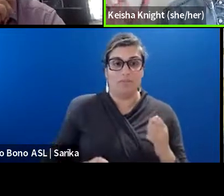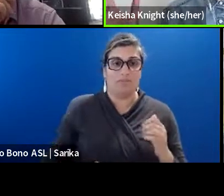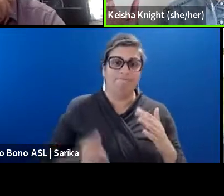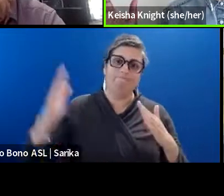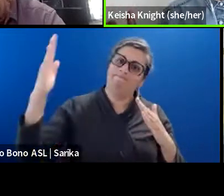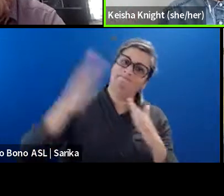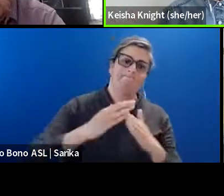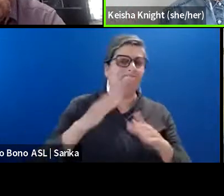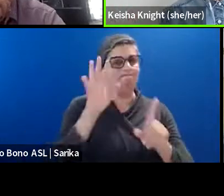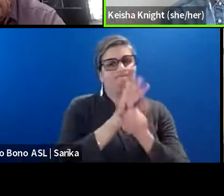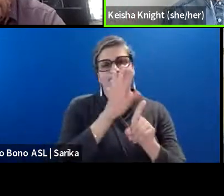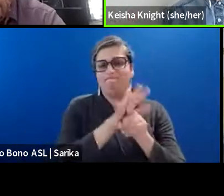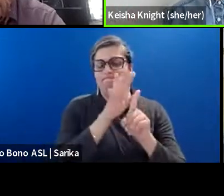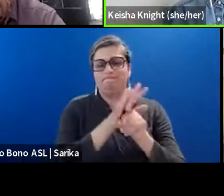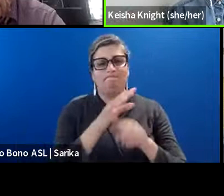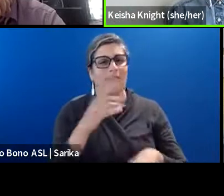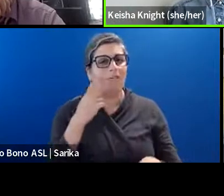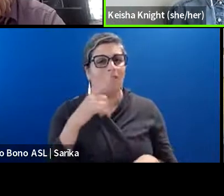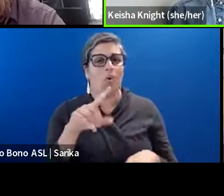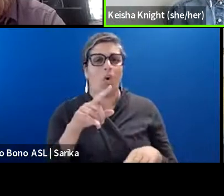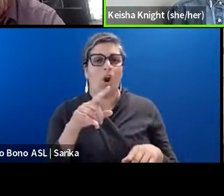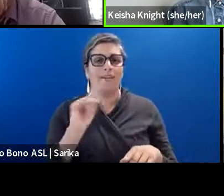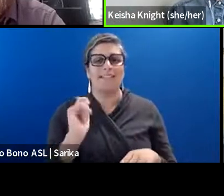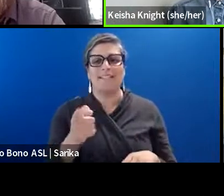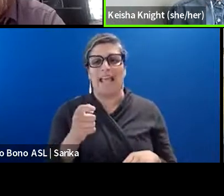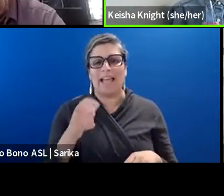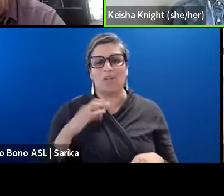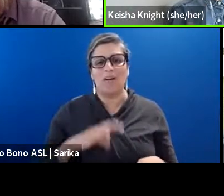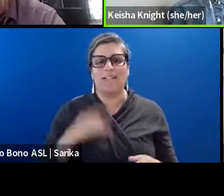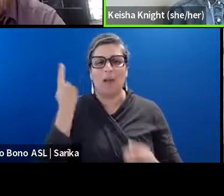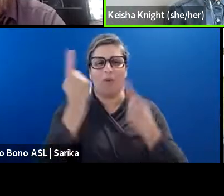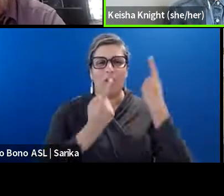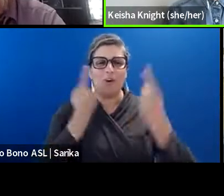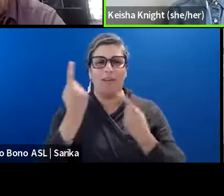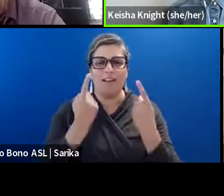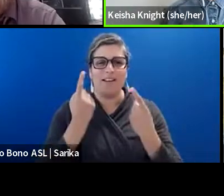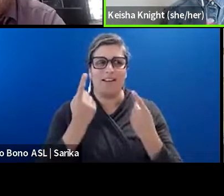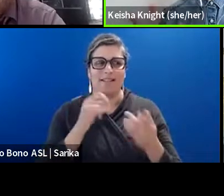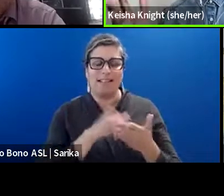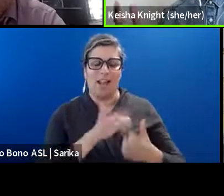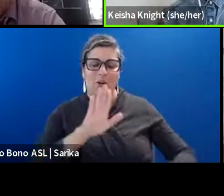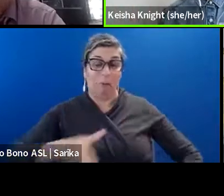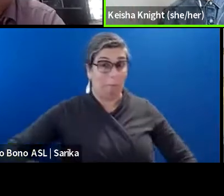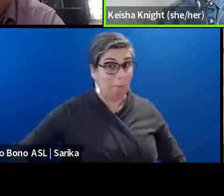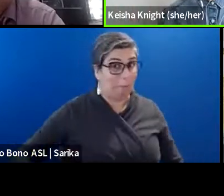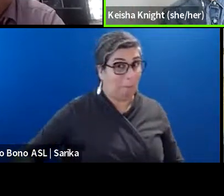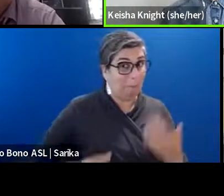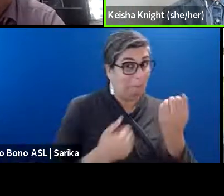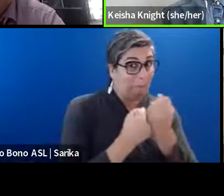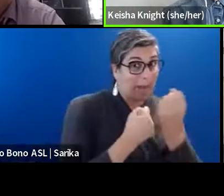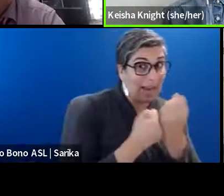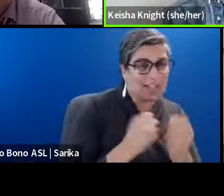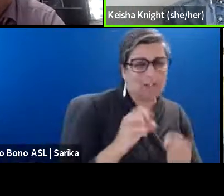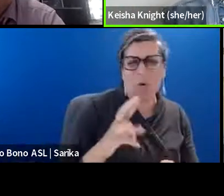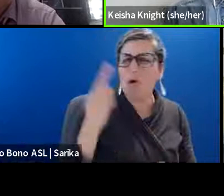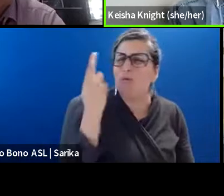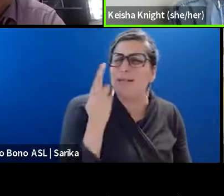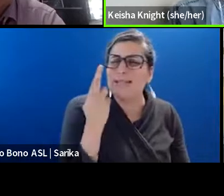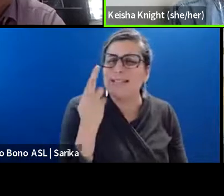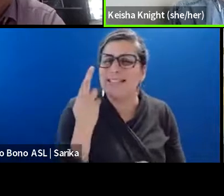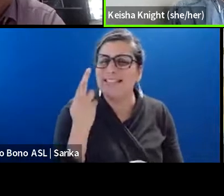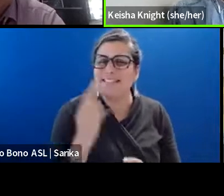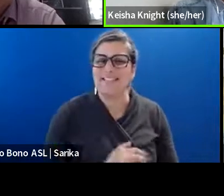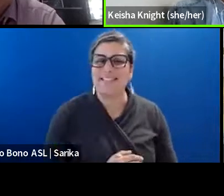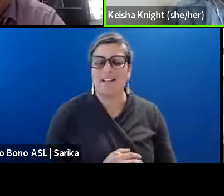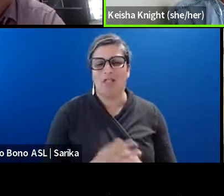popular or some of the most popular States for tax credits. And I was wondering if that was just bias or if there is a reason why for that. So those are my